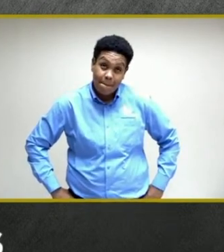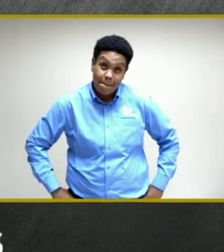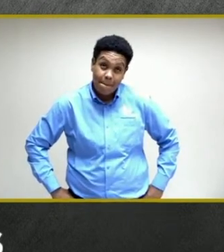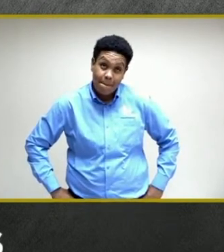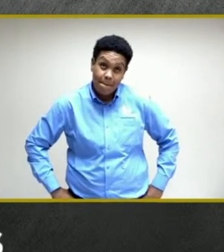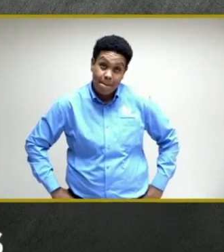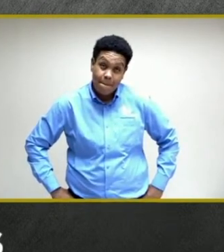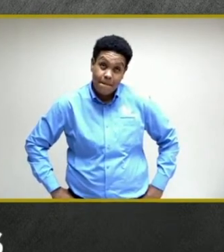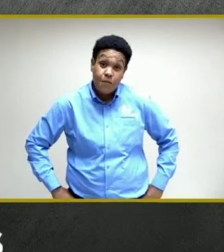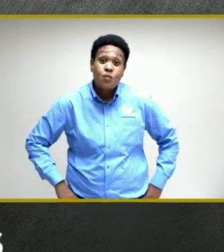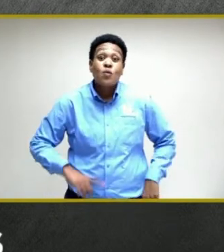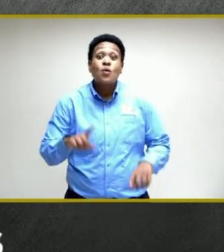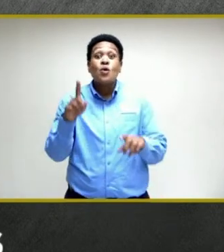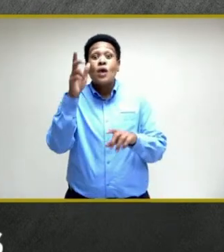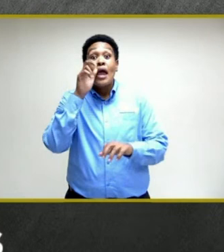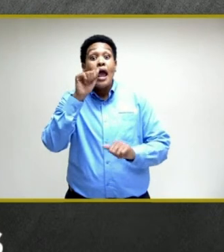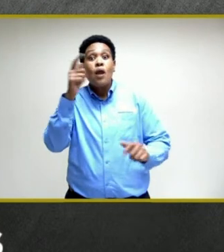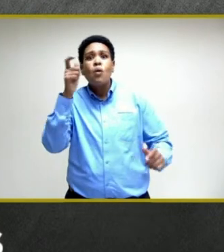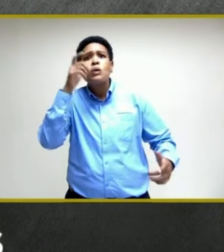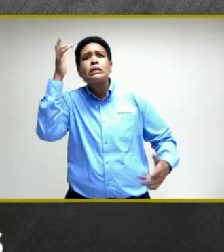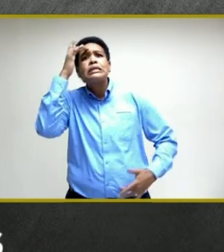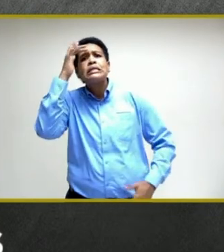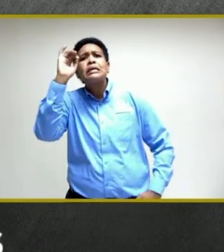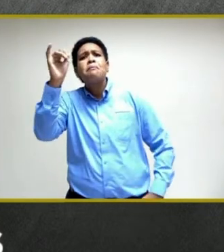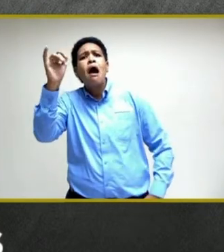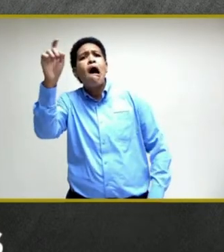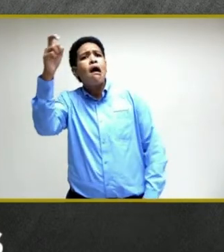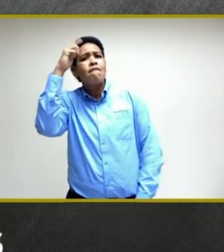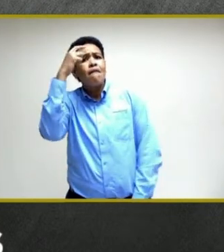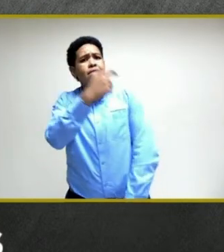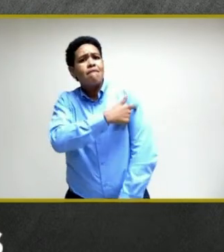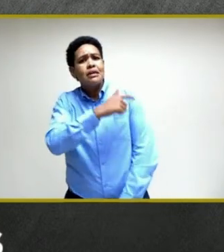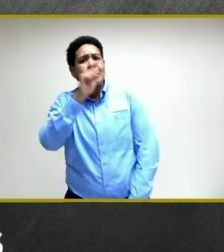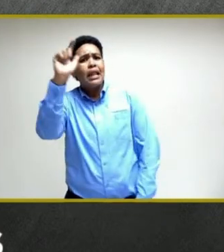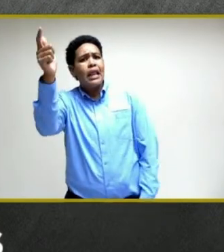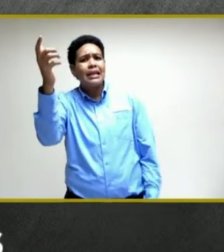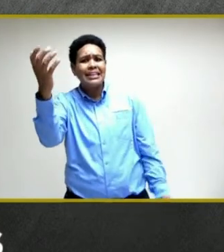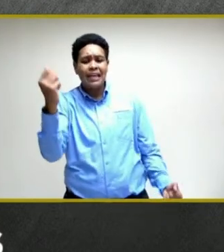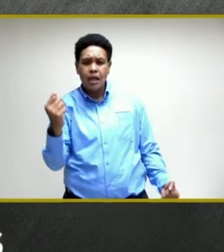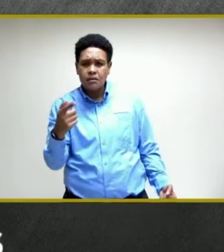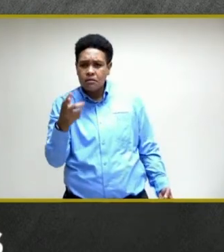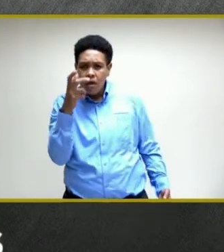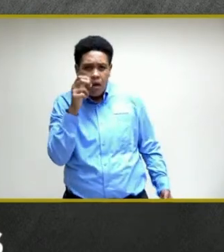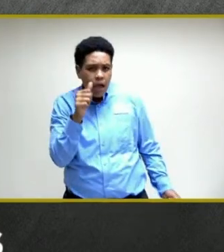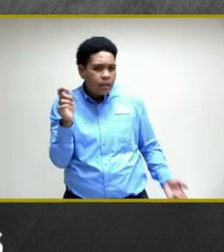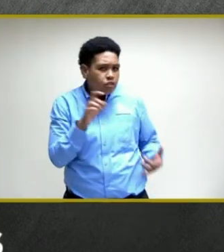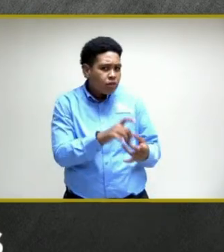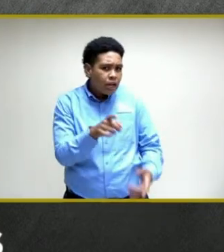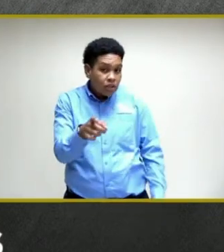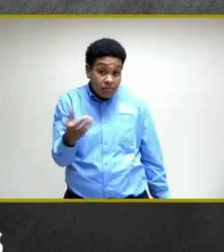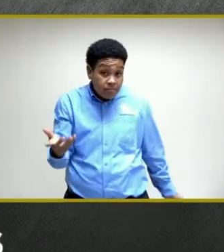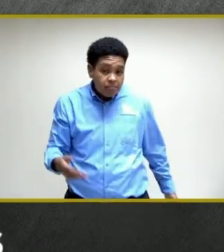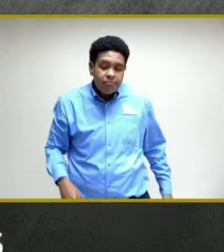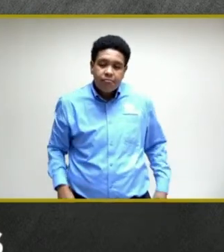for the vaccine at a late stage, what have you heard where that's concerned?